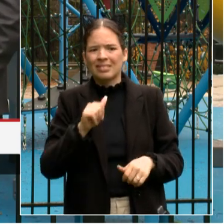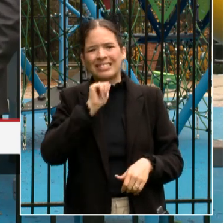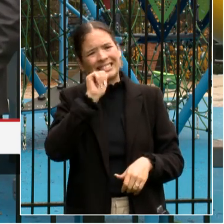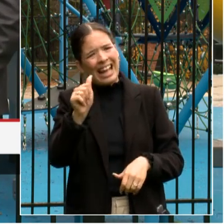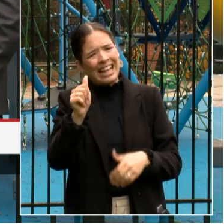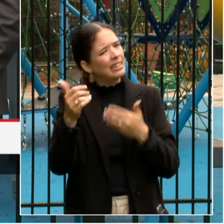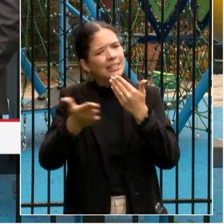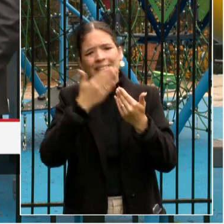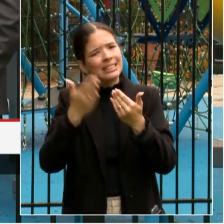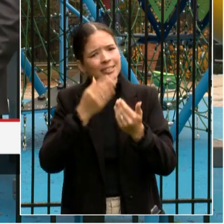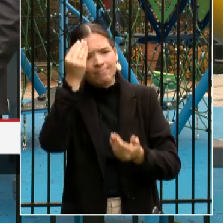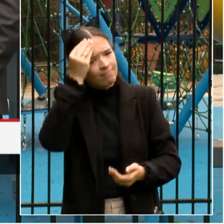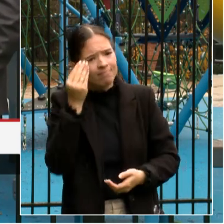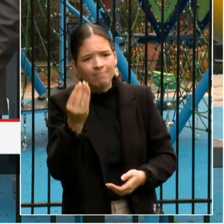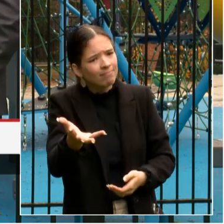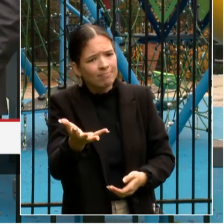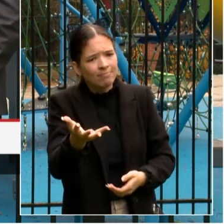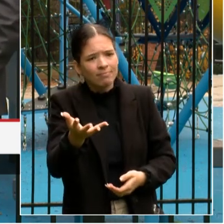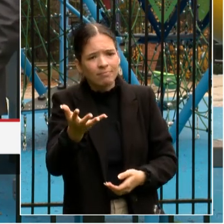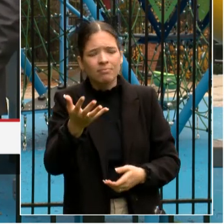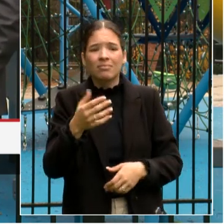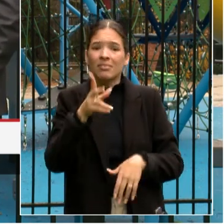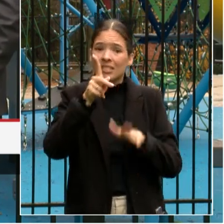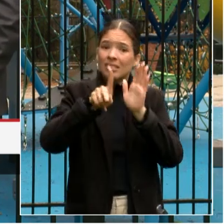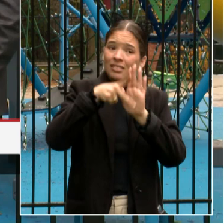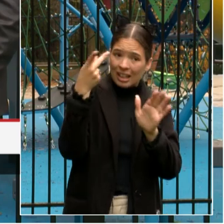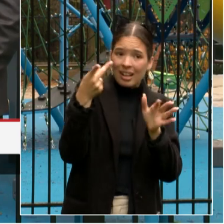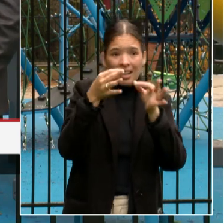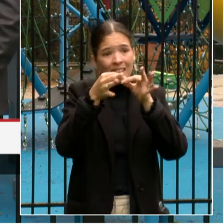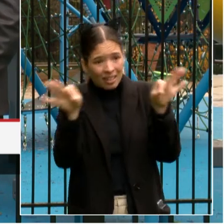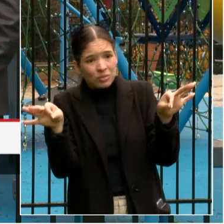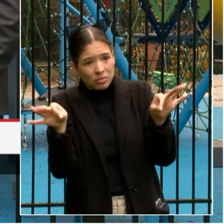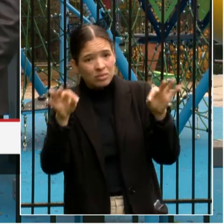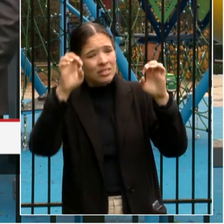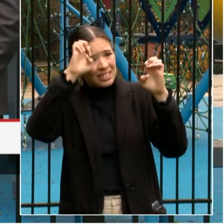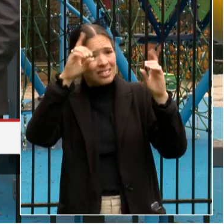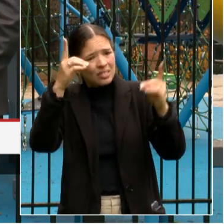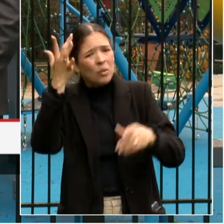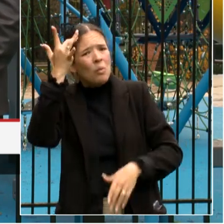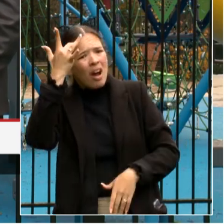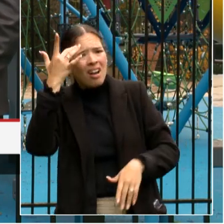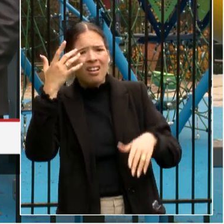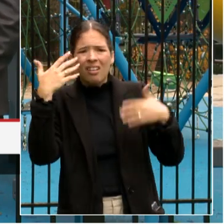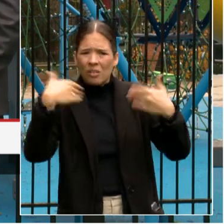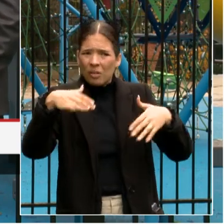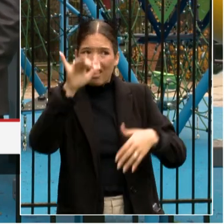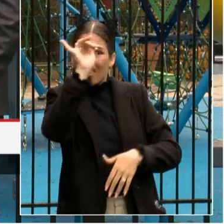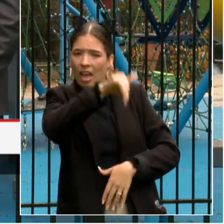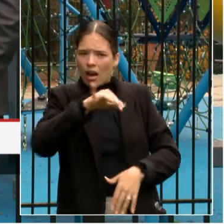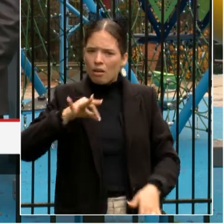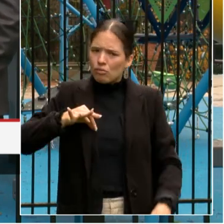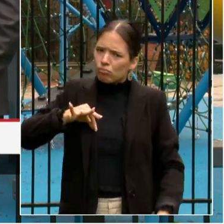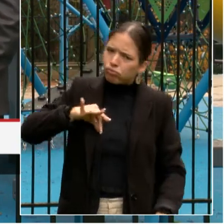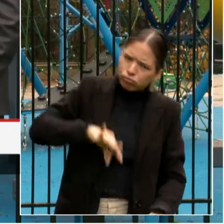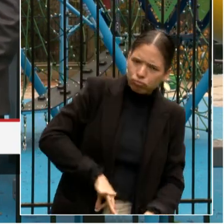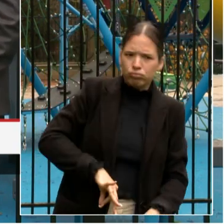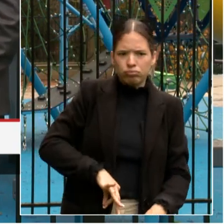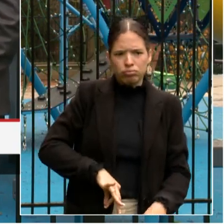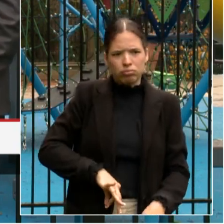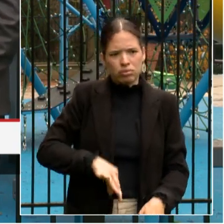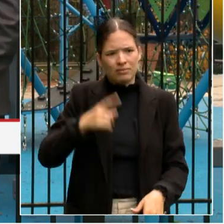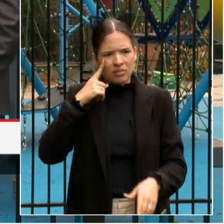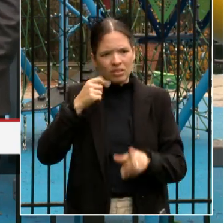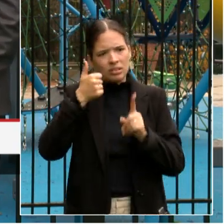bilingual education because there's so many benefits to learning a second language. Not just the language itself,